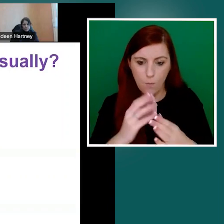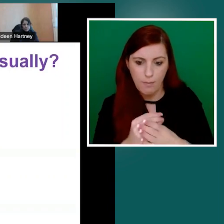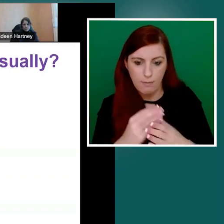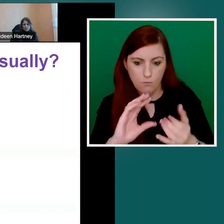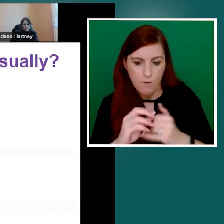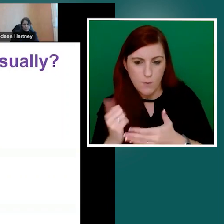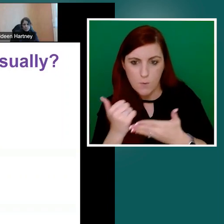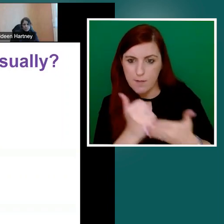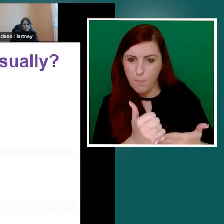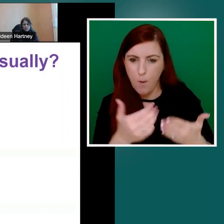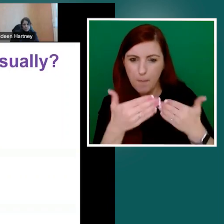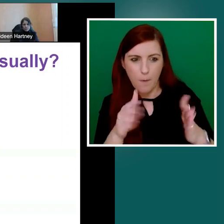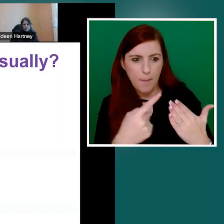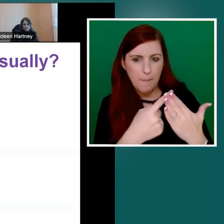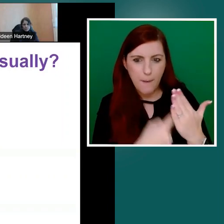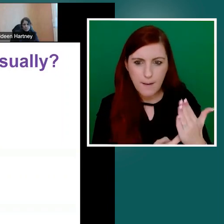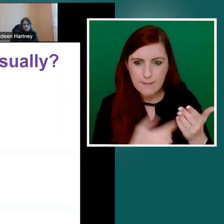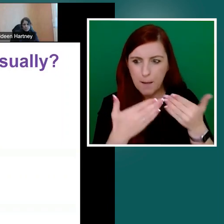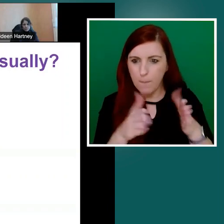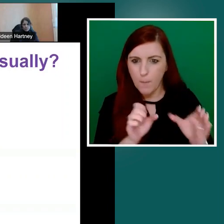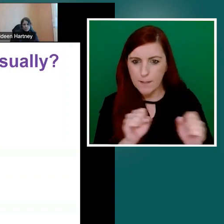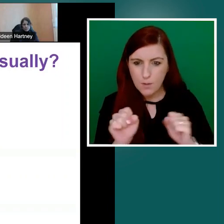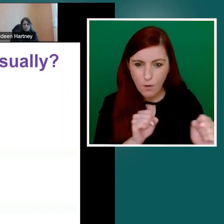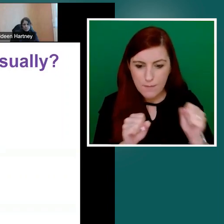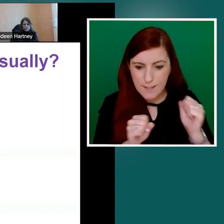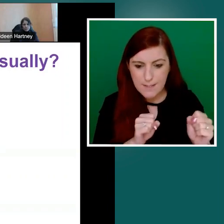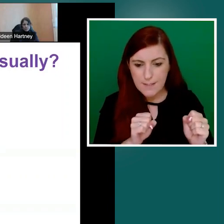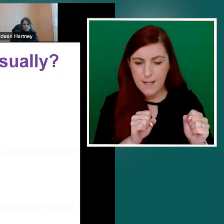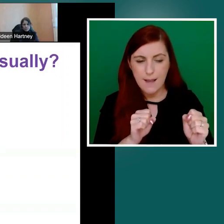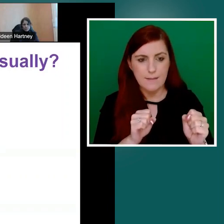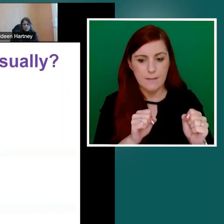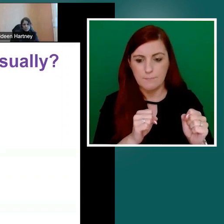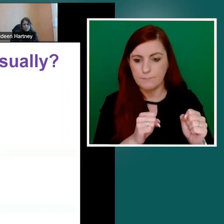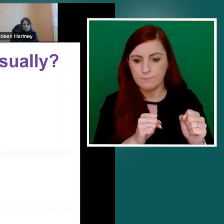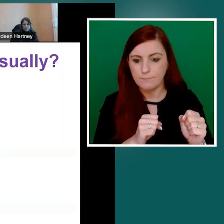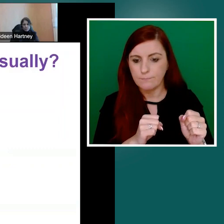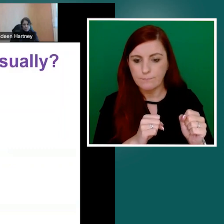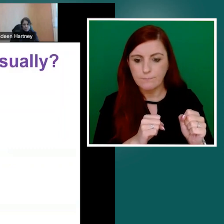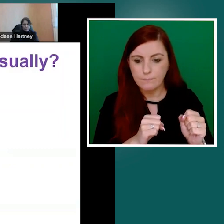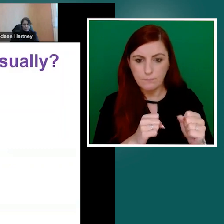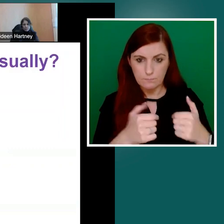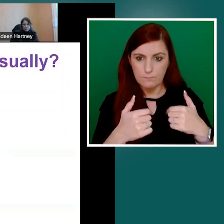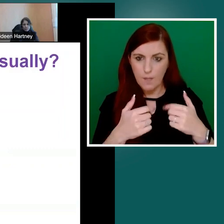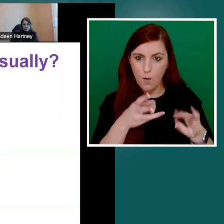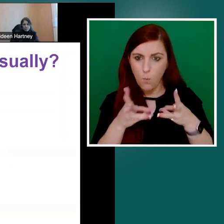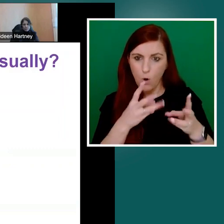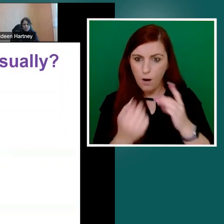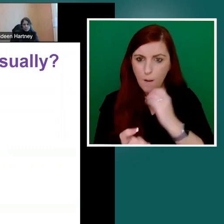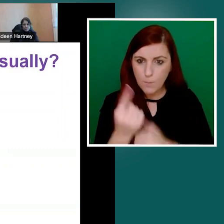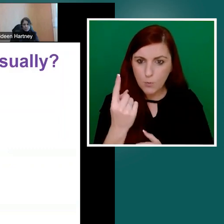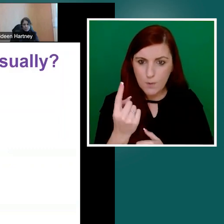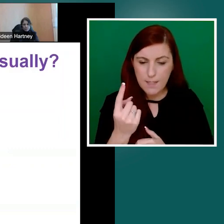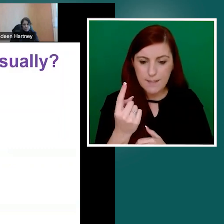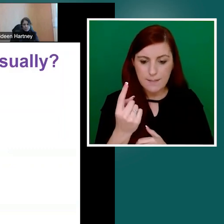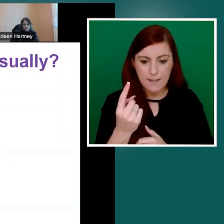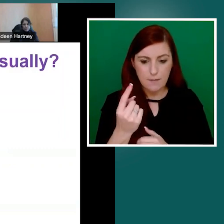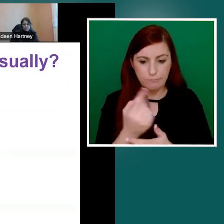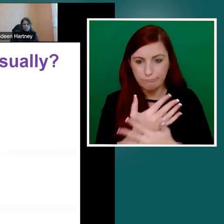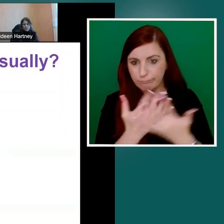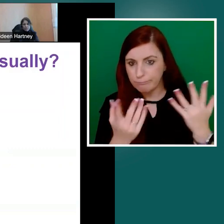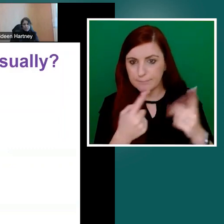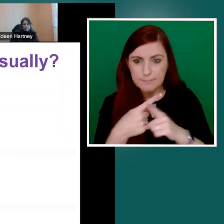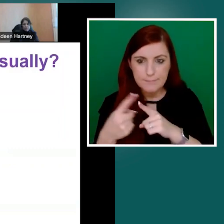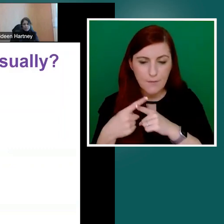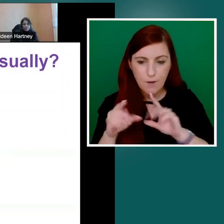to support public policy, public services and work opportunities and other kind of